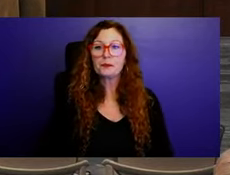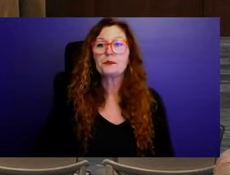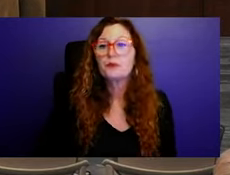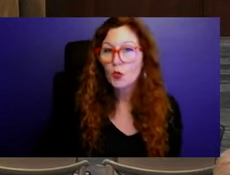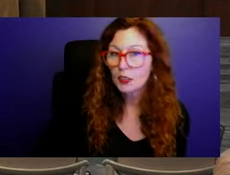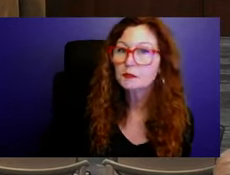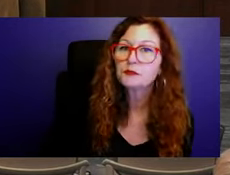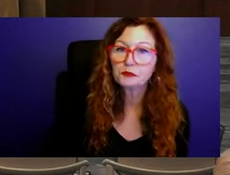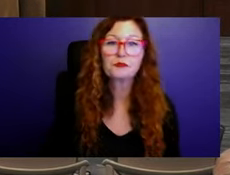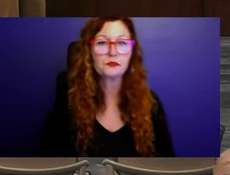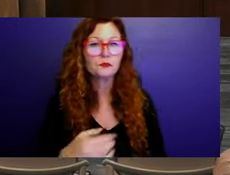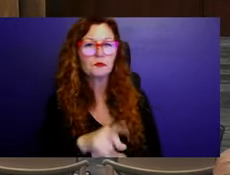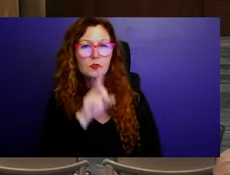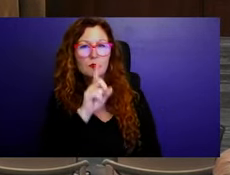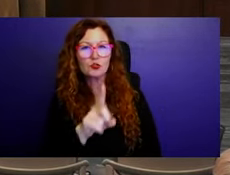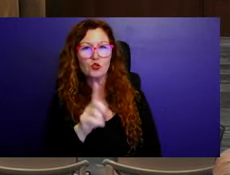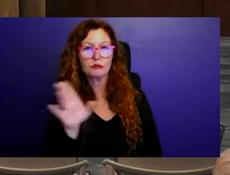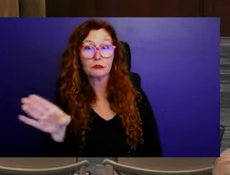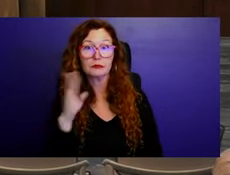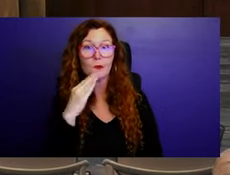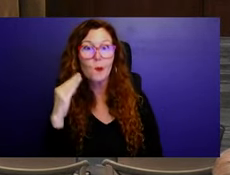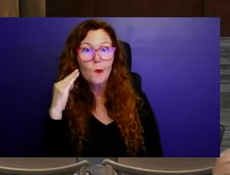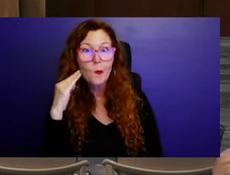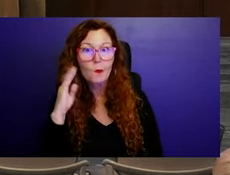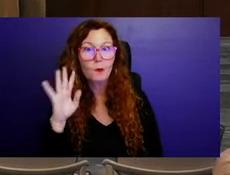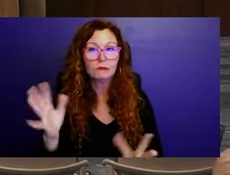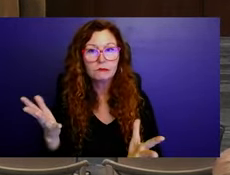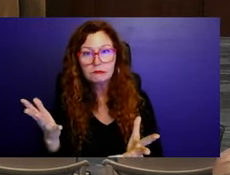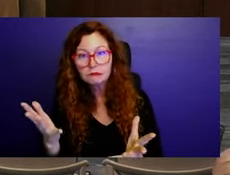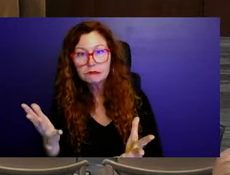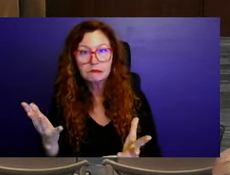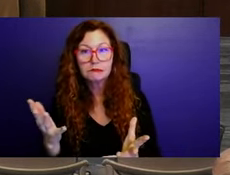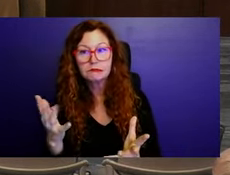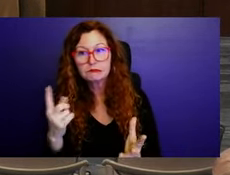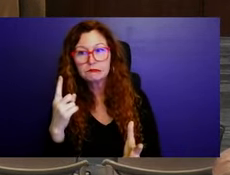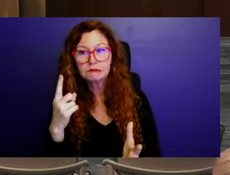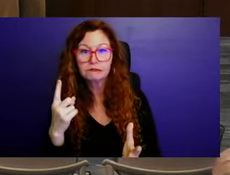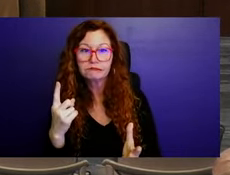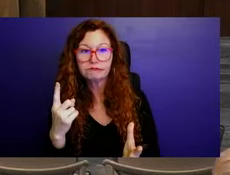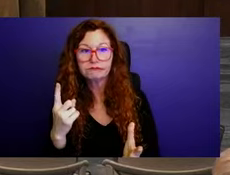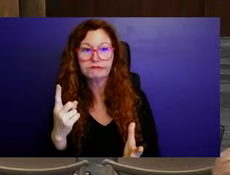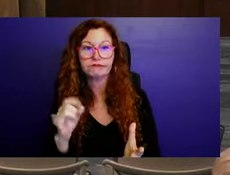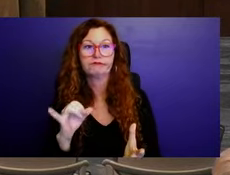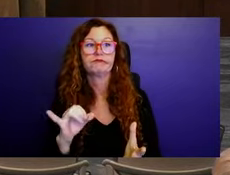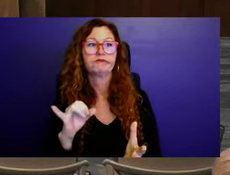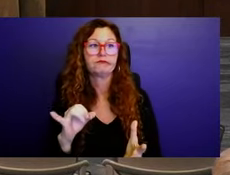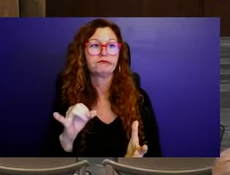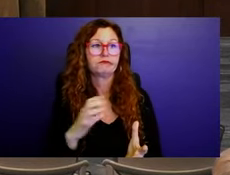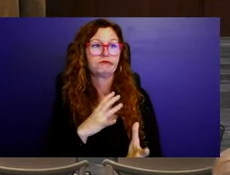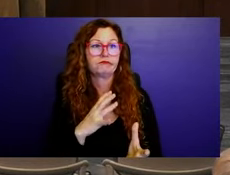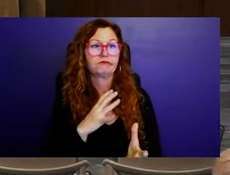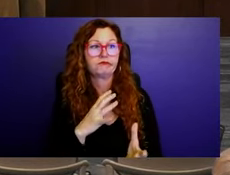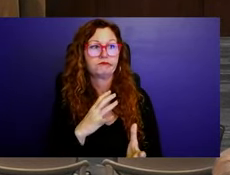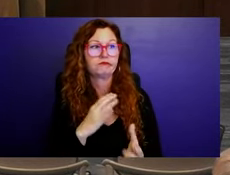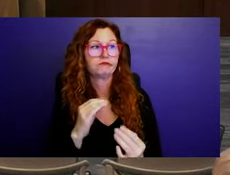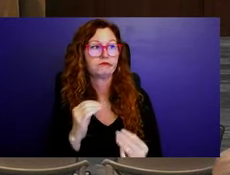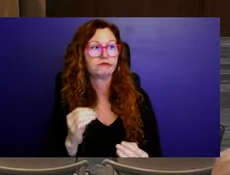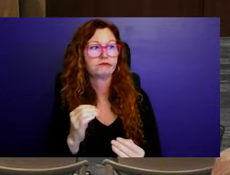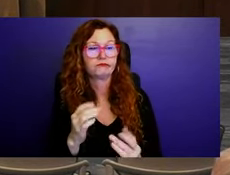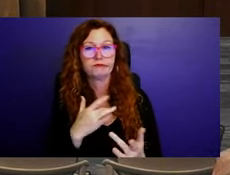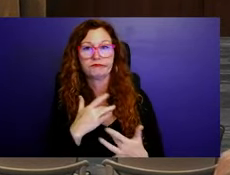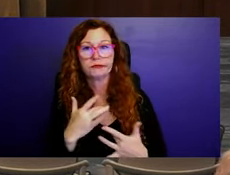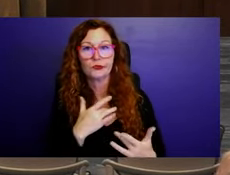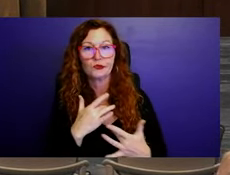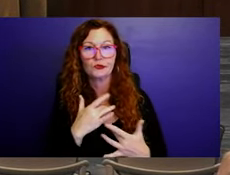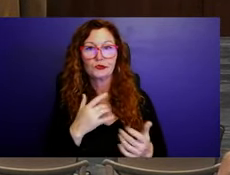are single family homes. So that kind of, I think, um, cures the, any concern with the ability to be able to charge their